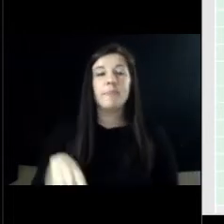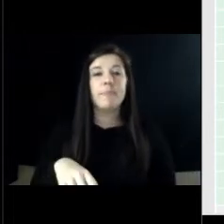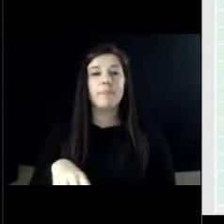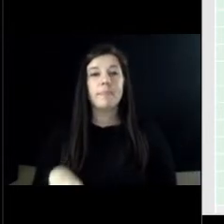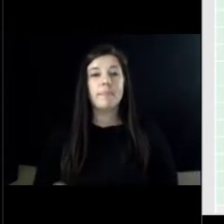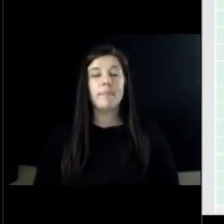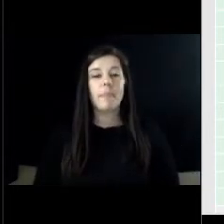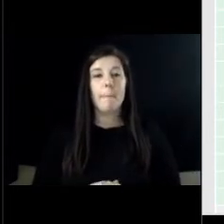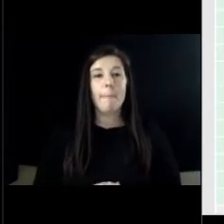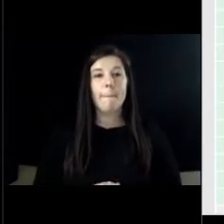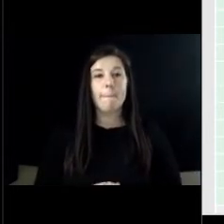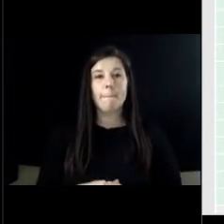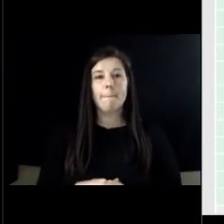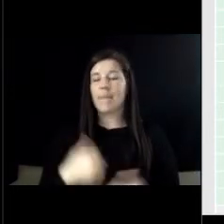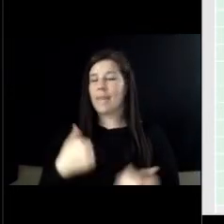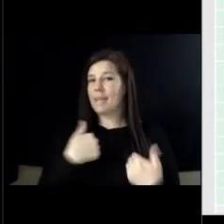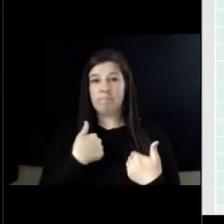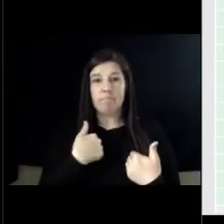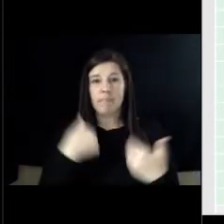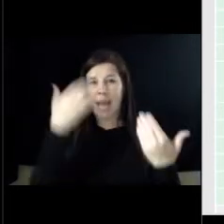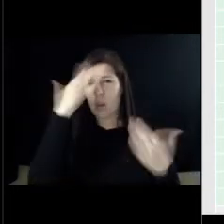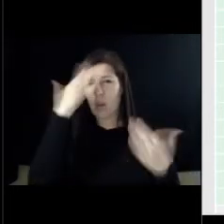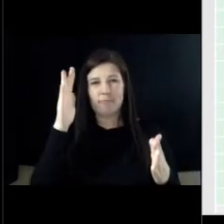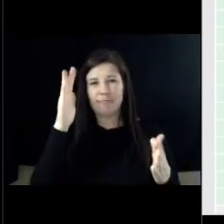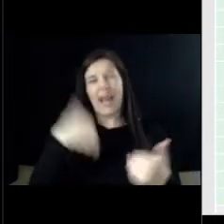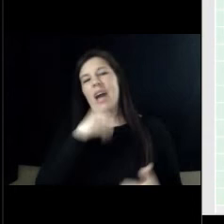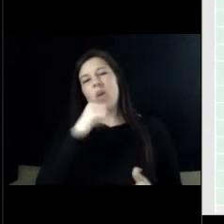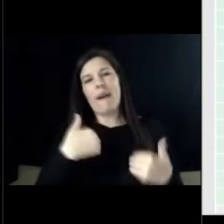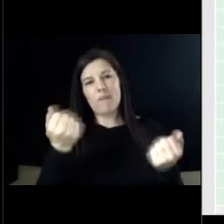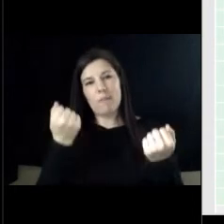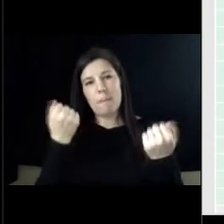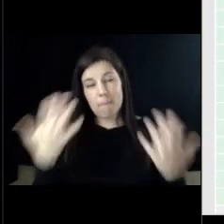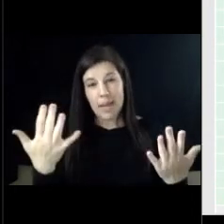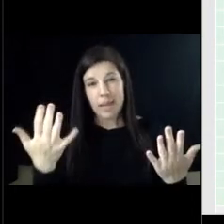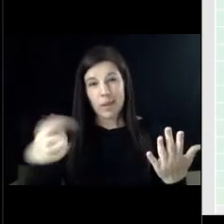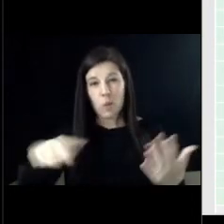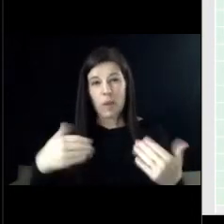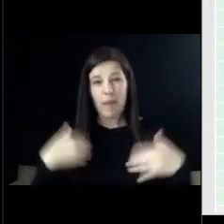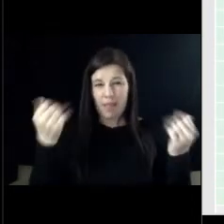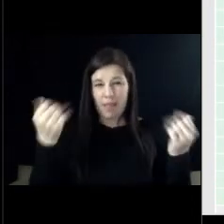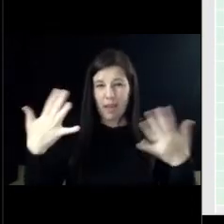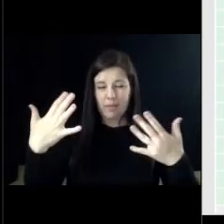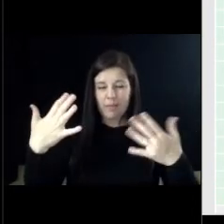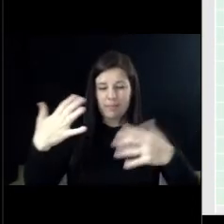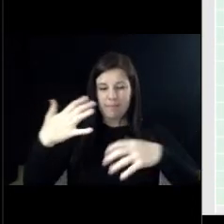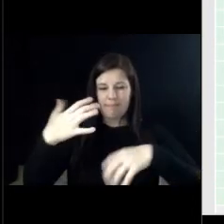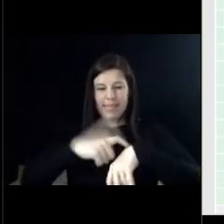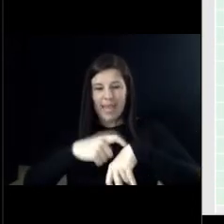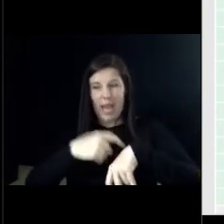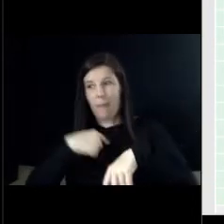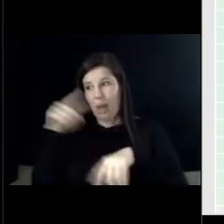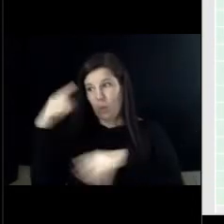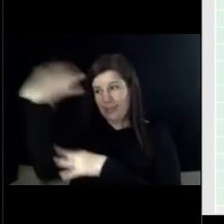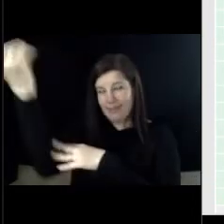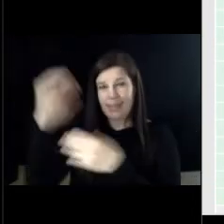um i really don't have uh that many i've spent most of the time out of town uh enjoying my